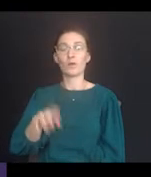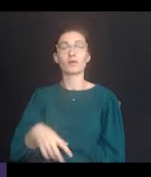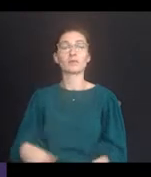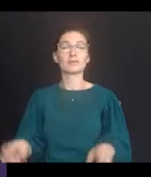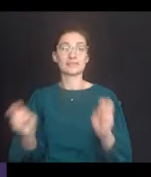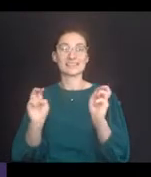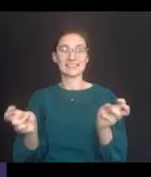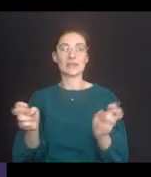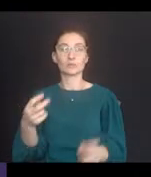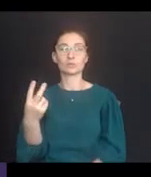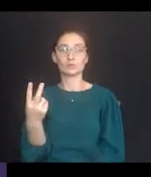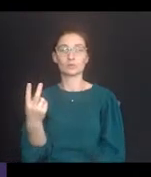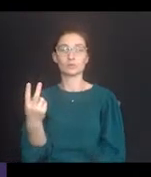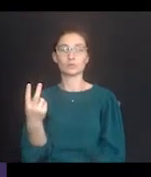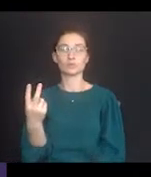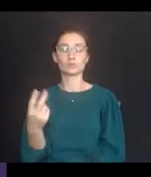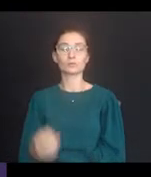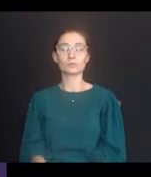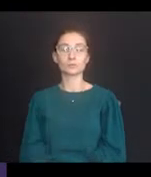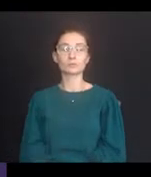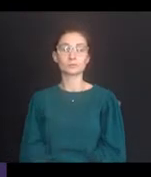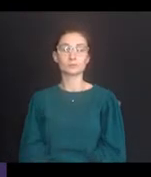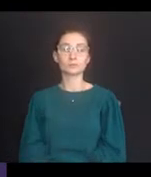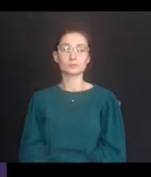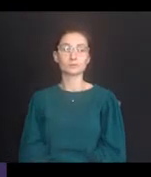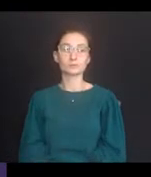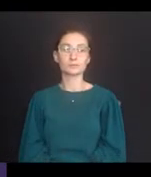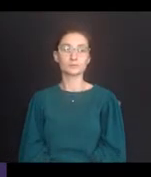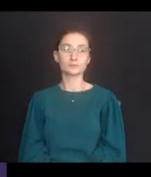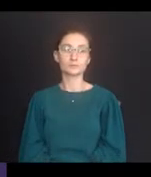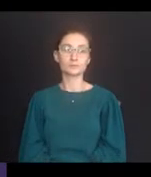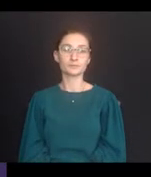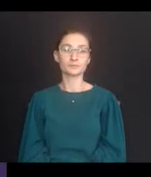will apply to that student.